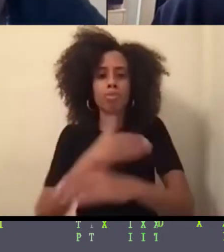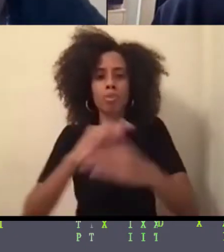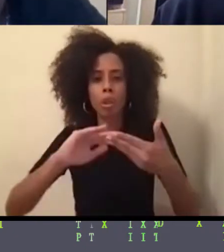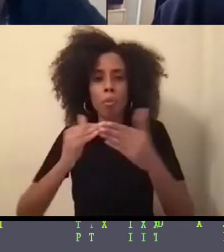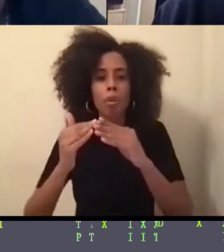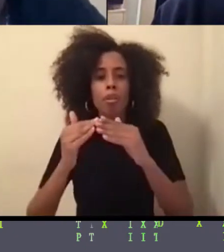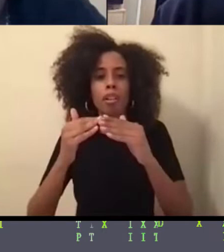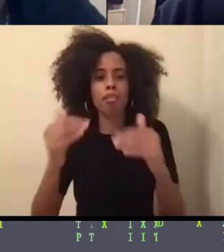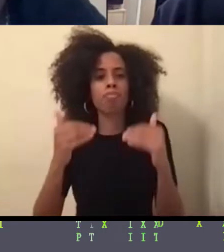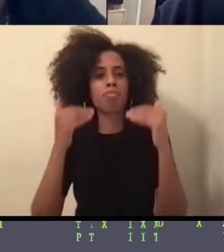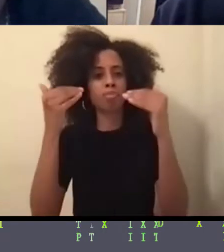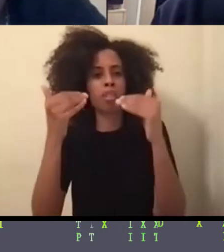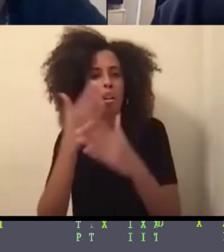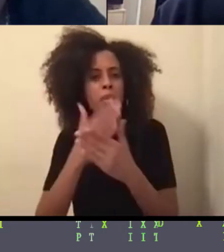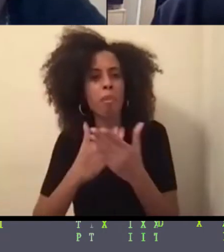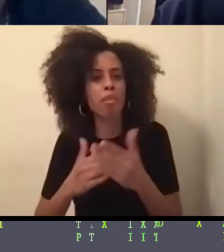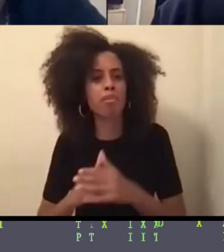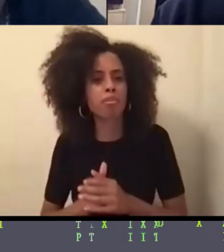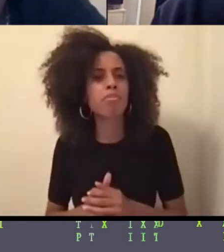aspect, for sure.